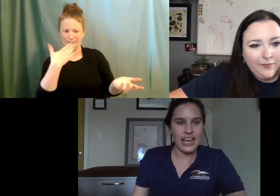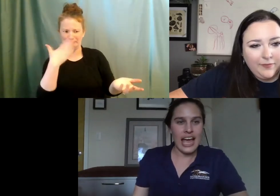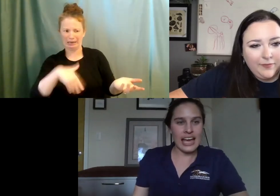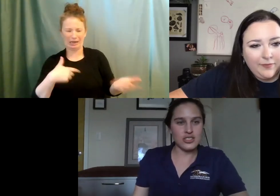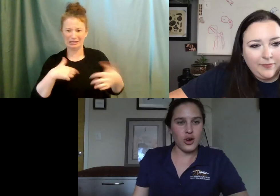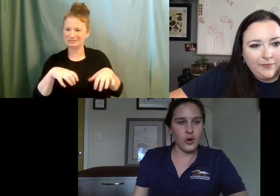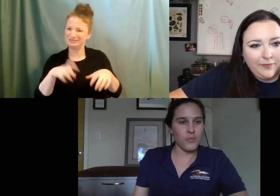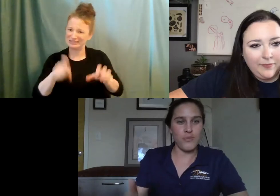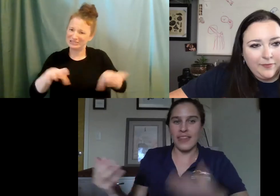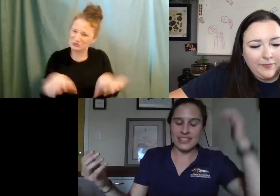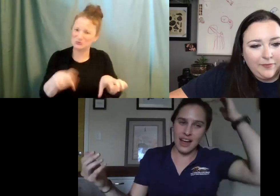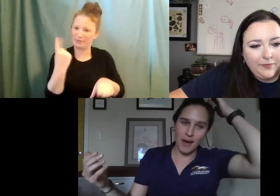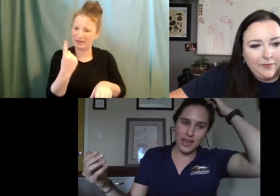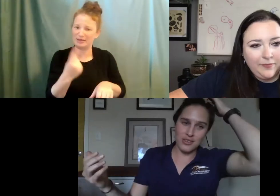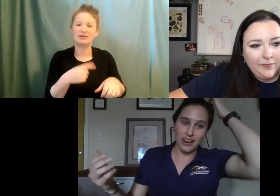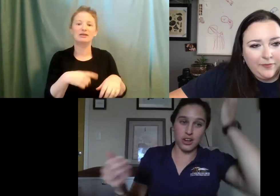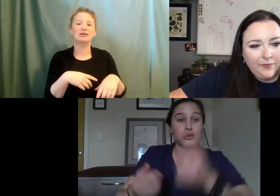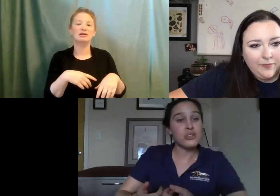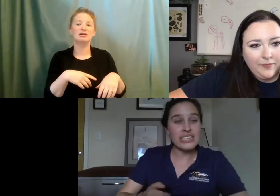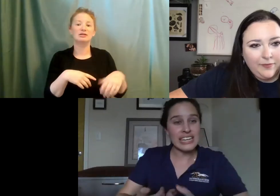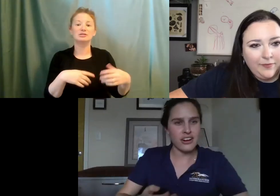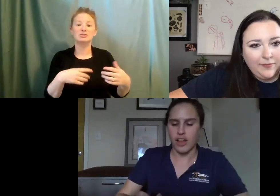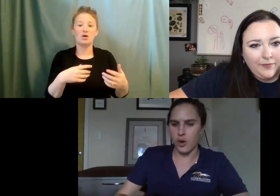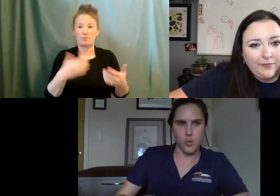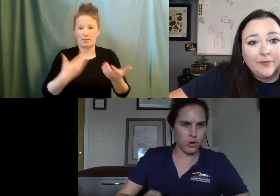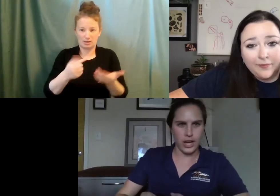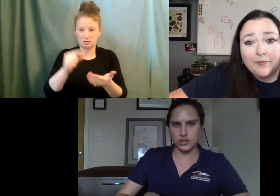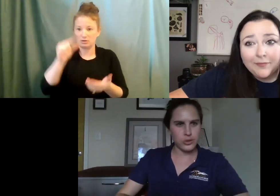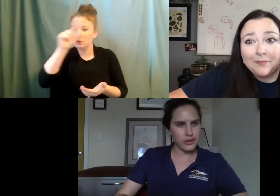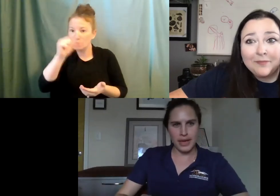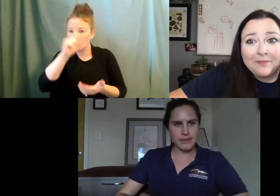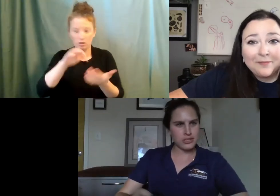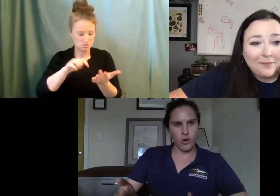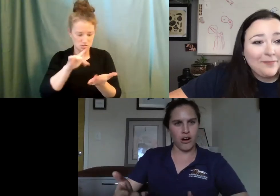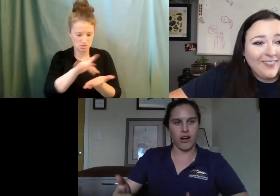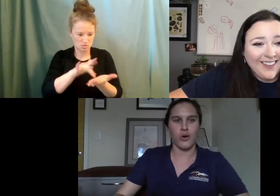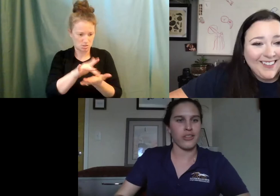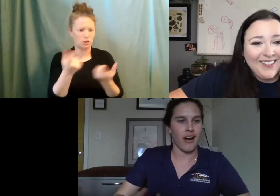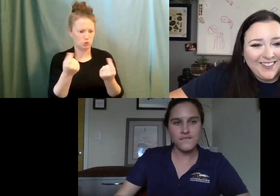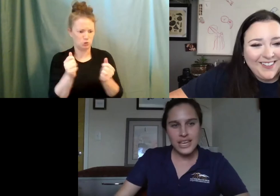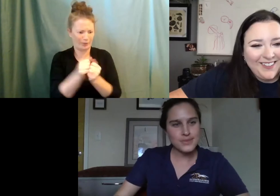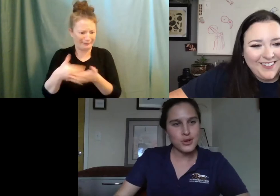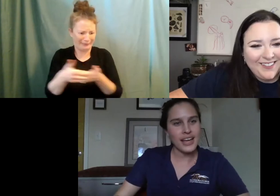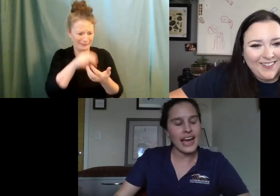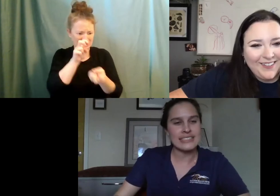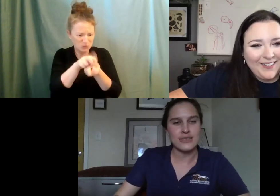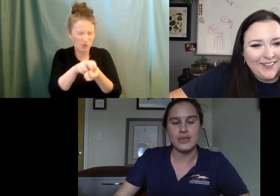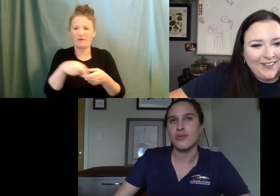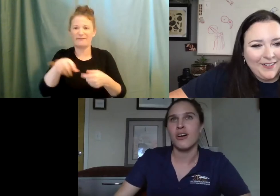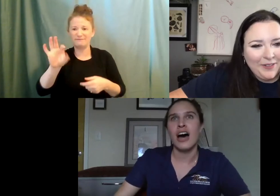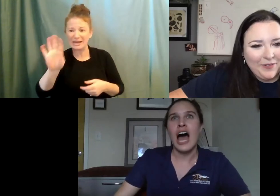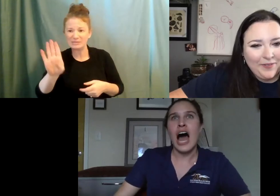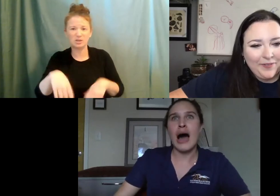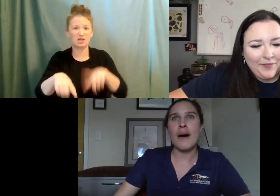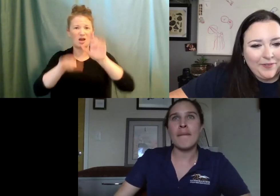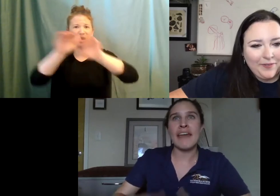something. And so by that time, either they're Googling and they're like, what do I do with a baby squirrel? Or they're on Facebook asking